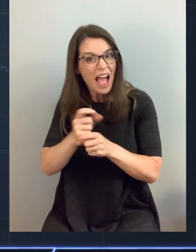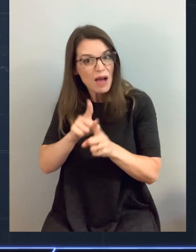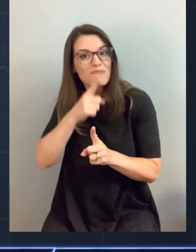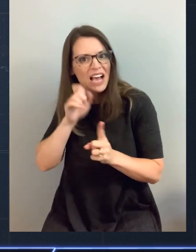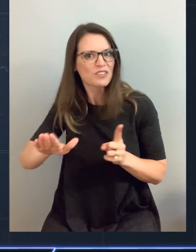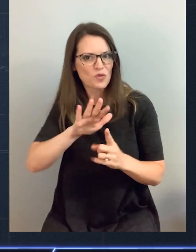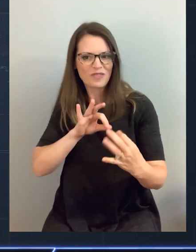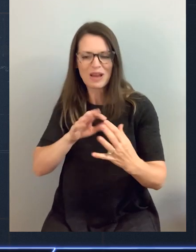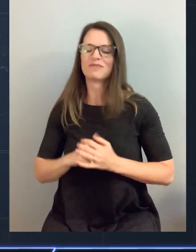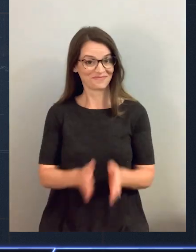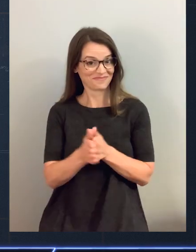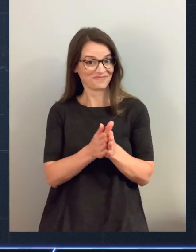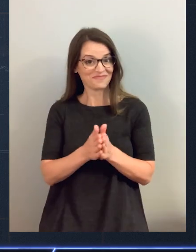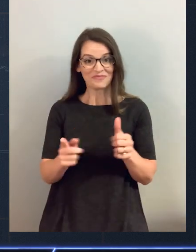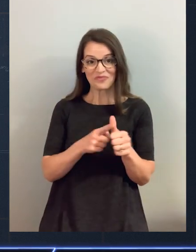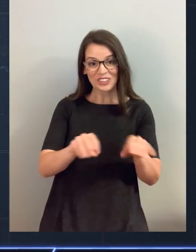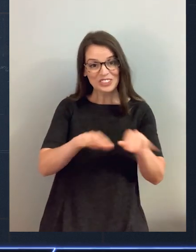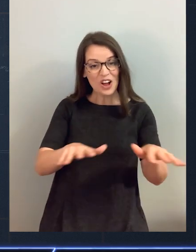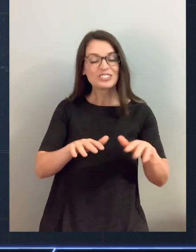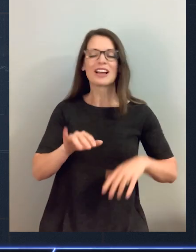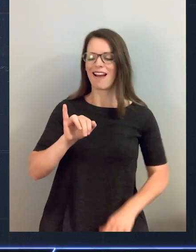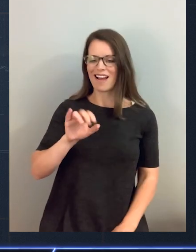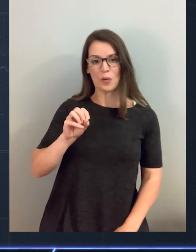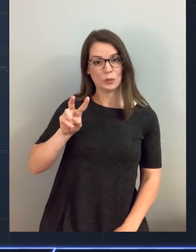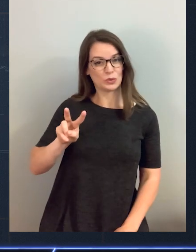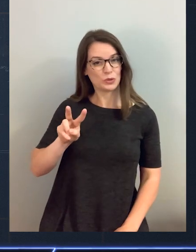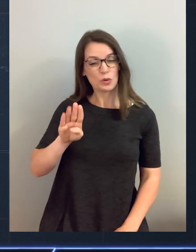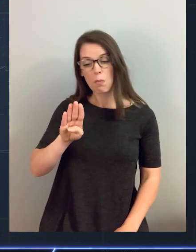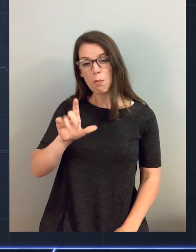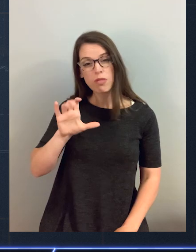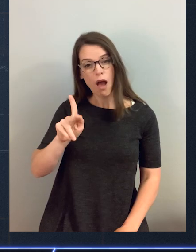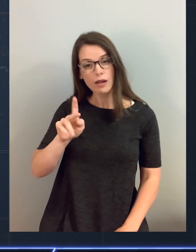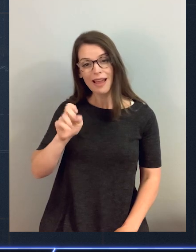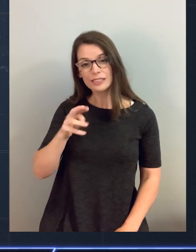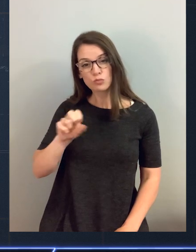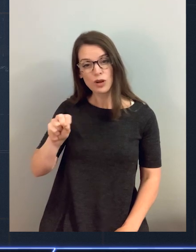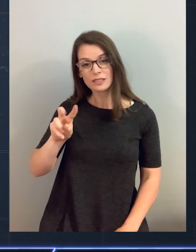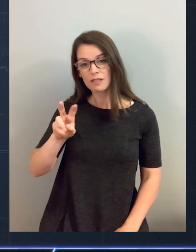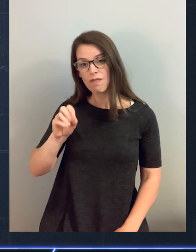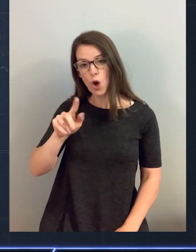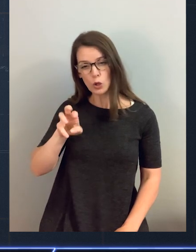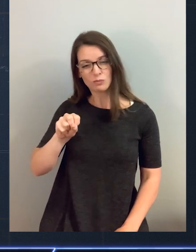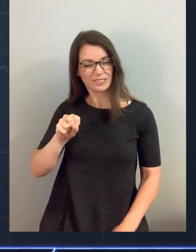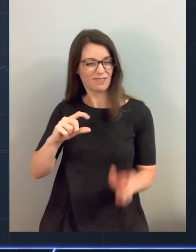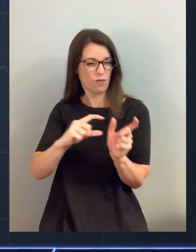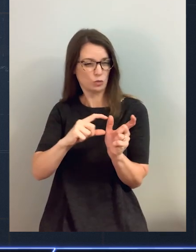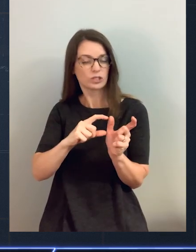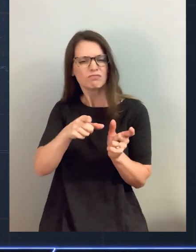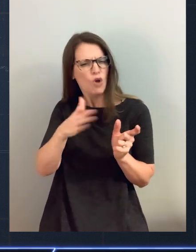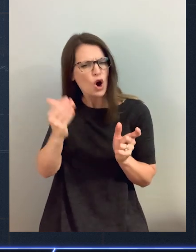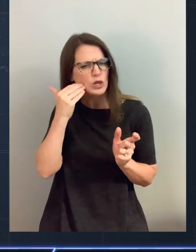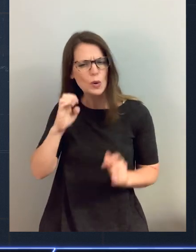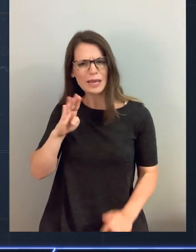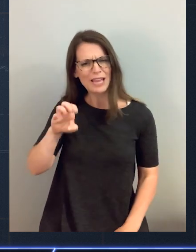just a direct result of your feedback. All right. The first launch is IO2 Block Express Volumes. You probably know